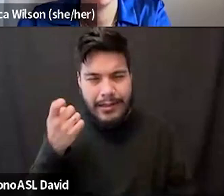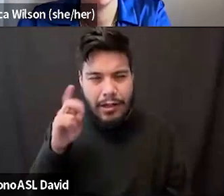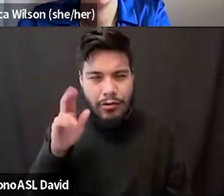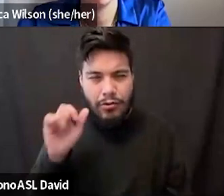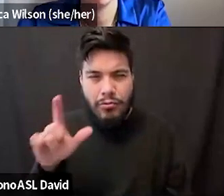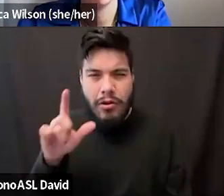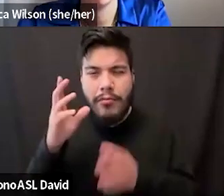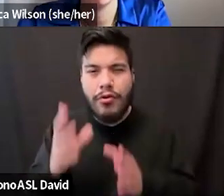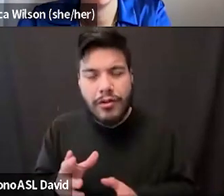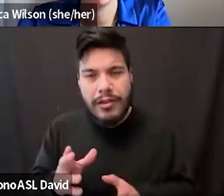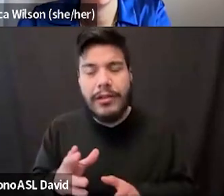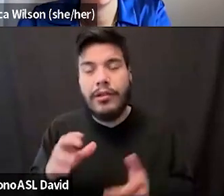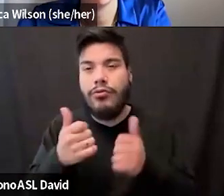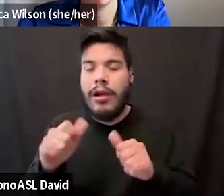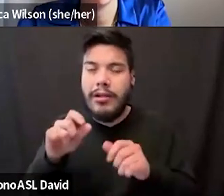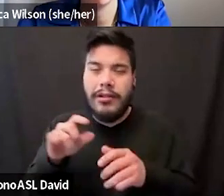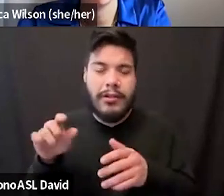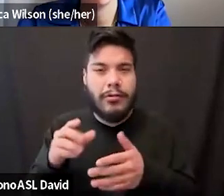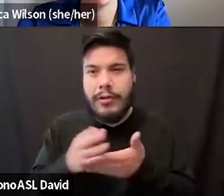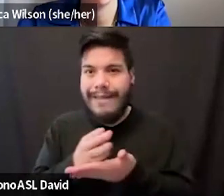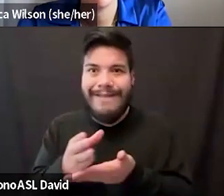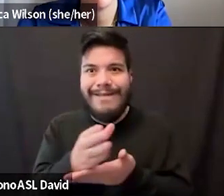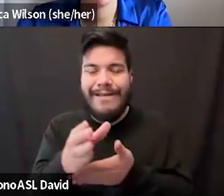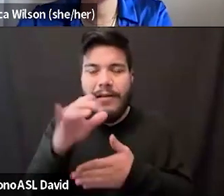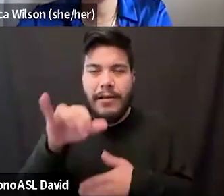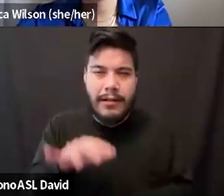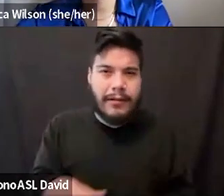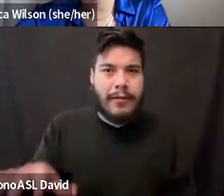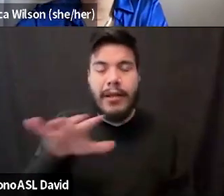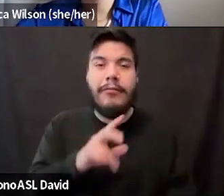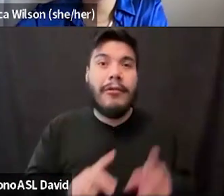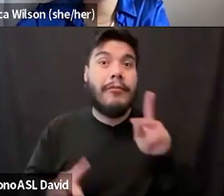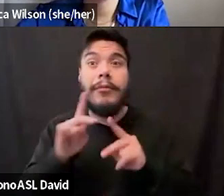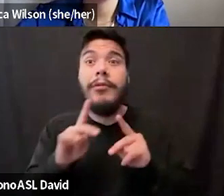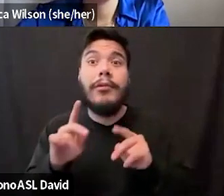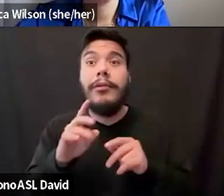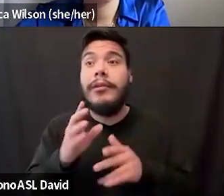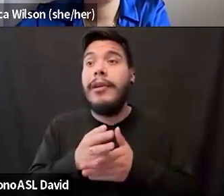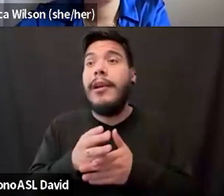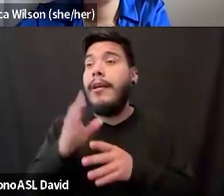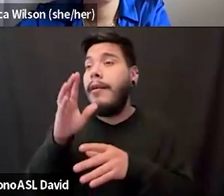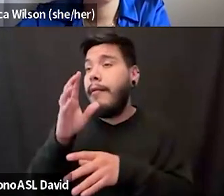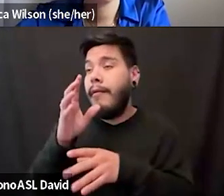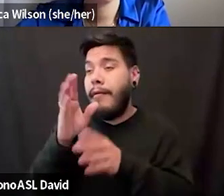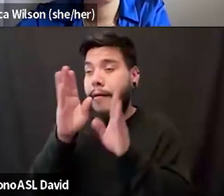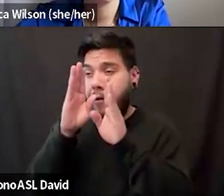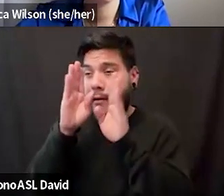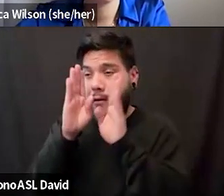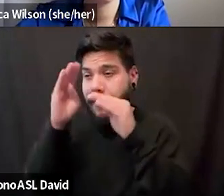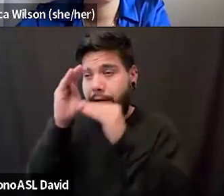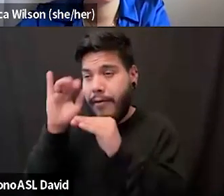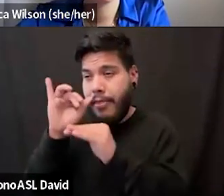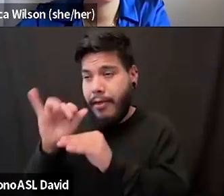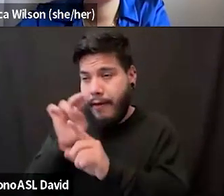or trying to navigate in this other space where people kind of get siloed in this like view of you? And like, um,